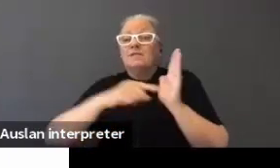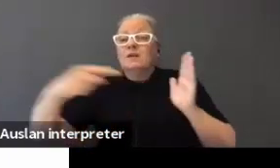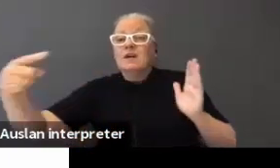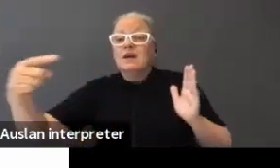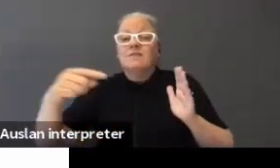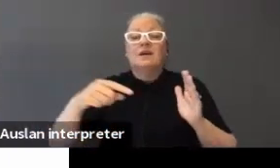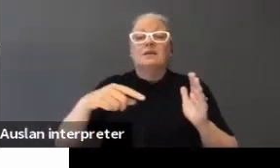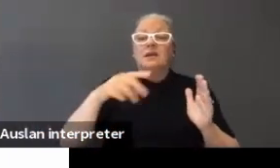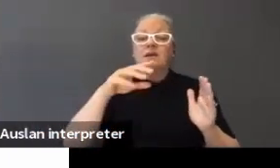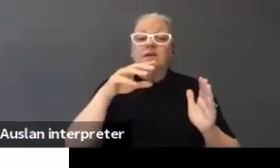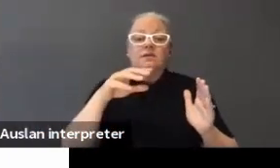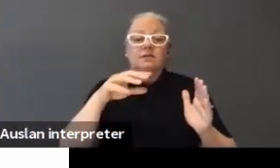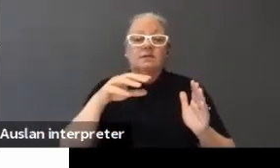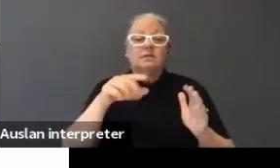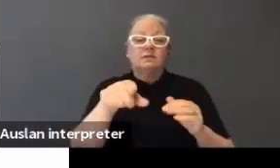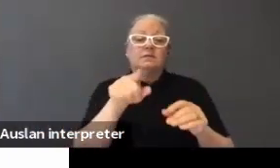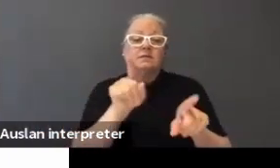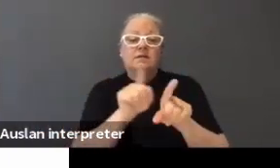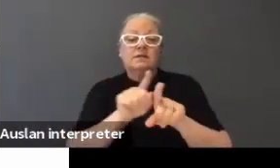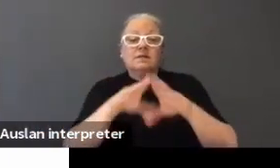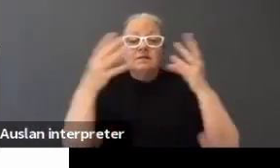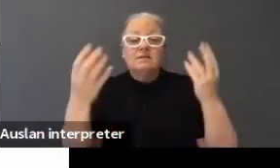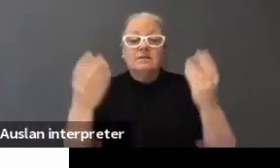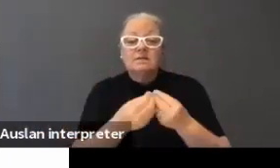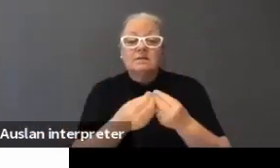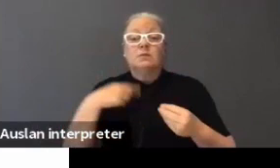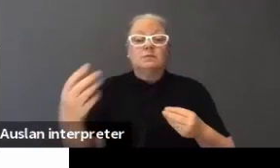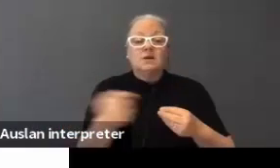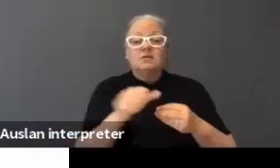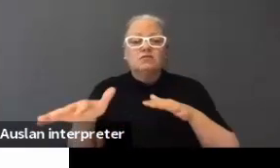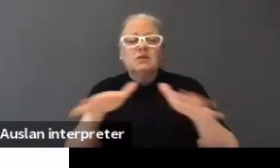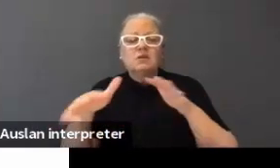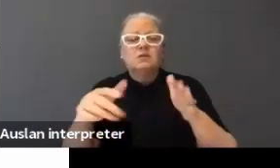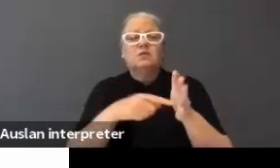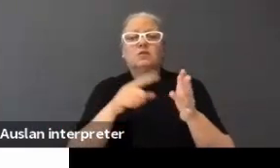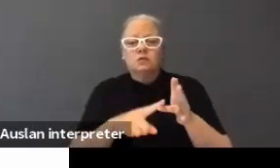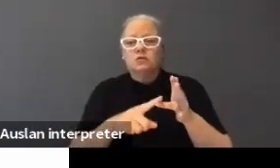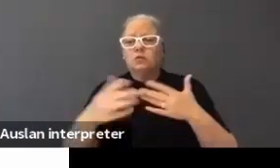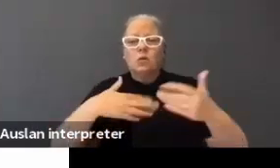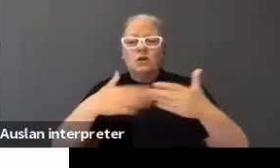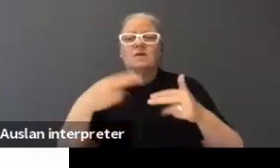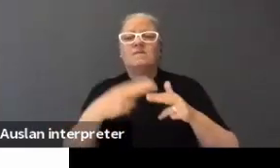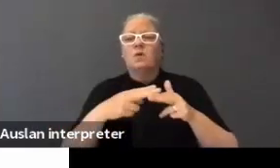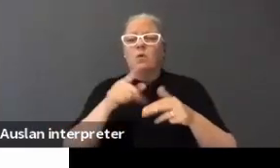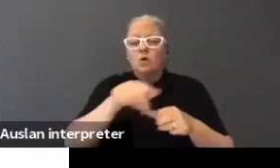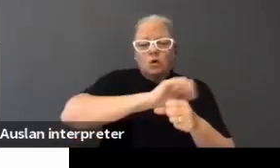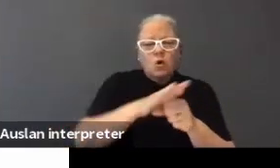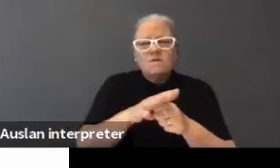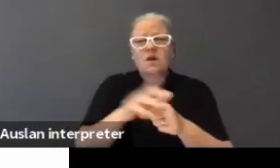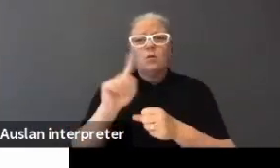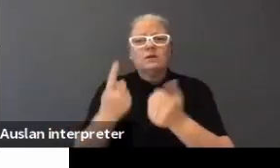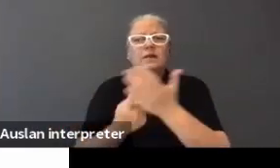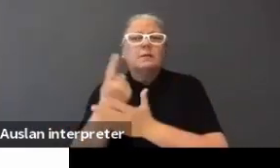of everything that we've had to rush to put in place for the COVID impacts, etc.